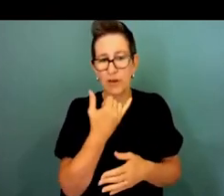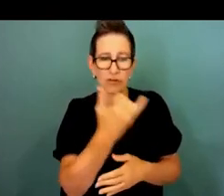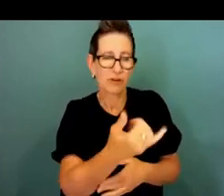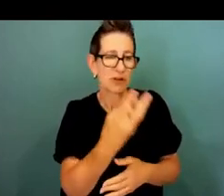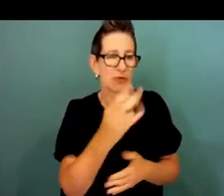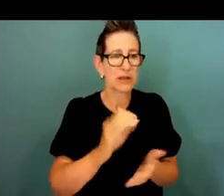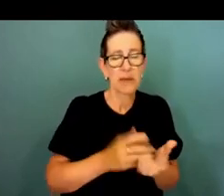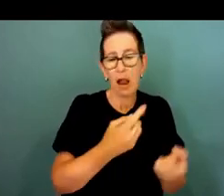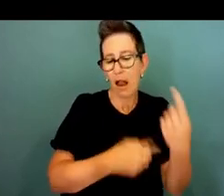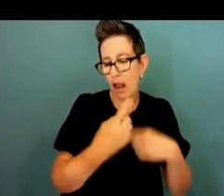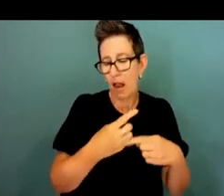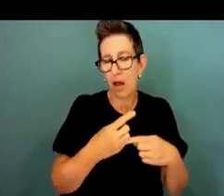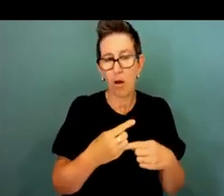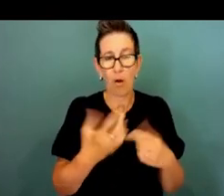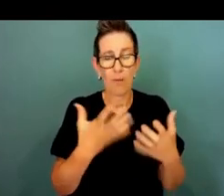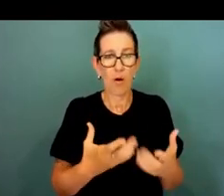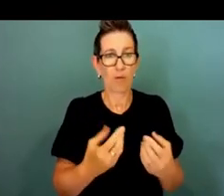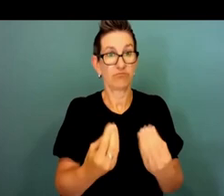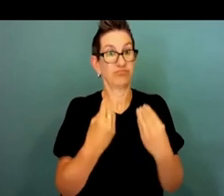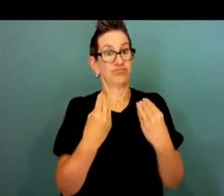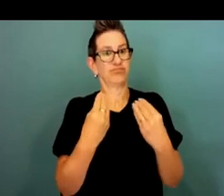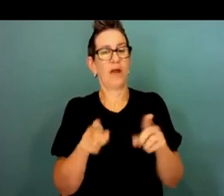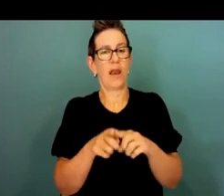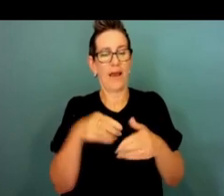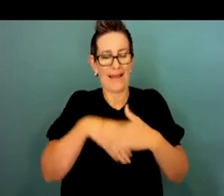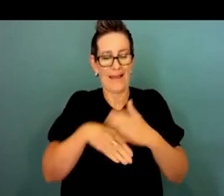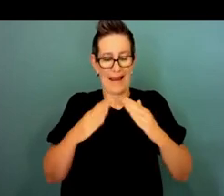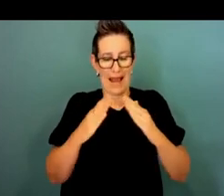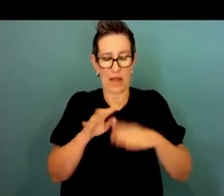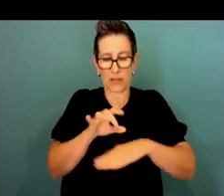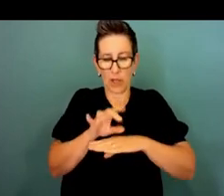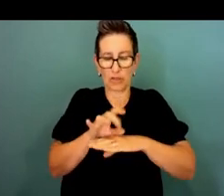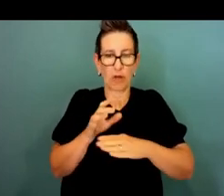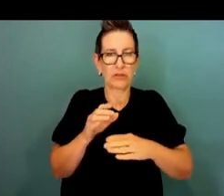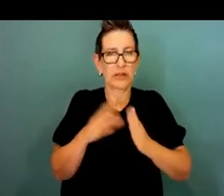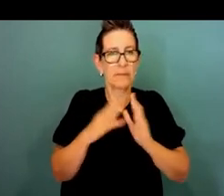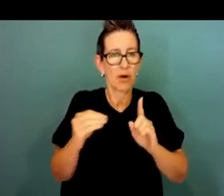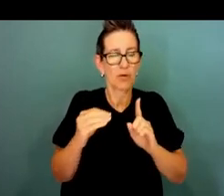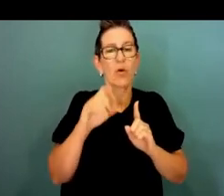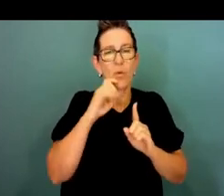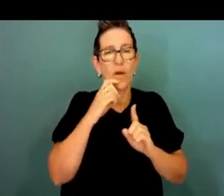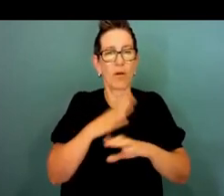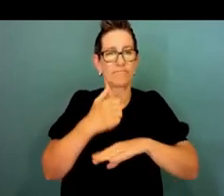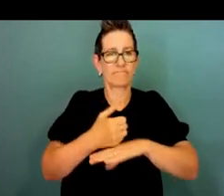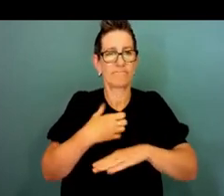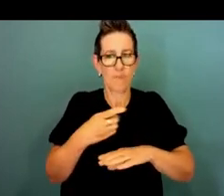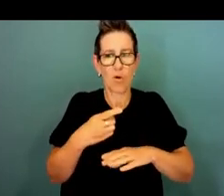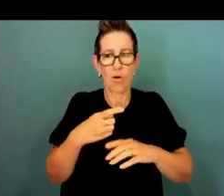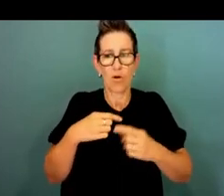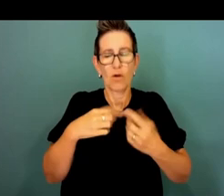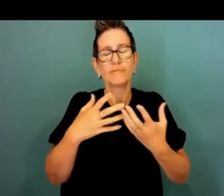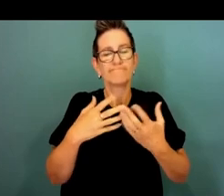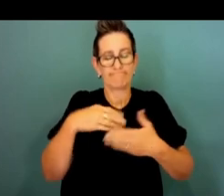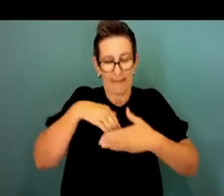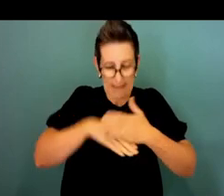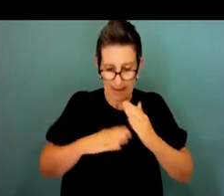or in a heavy touch way, like with the in-house consulting model that we're working on developing and to take advice back to the minister on